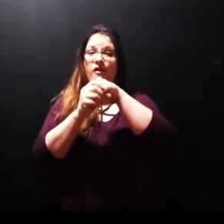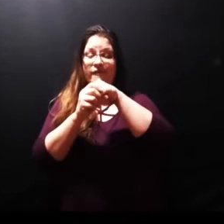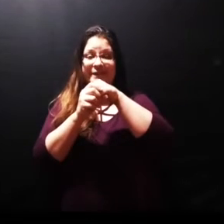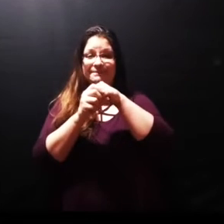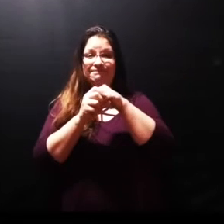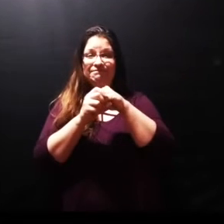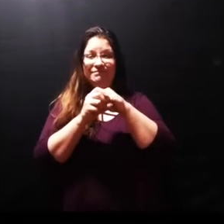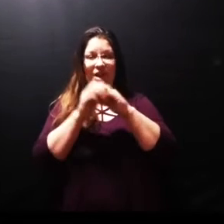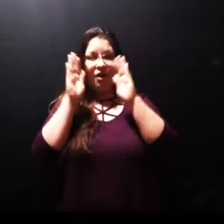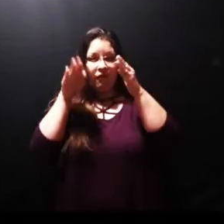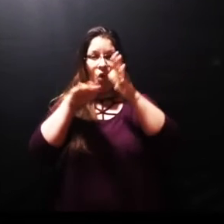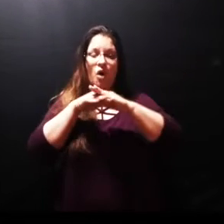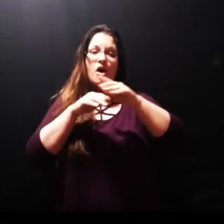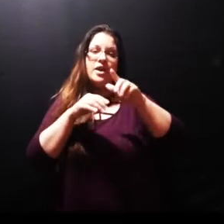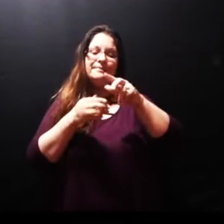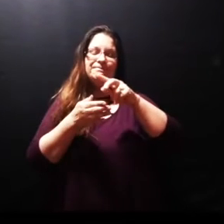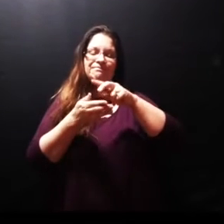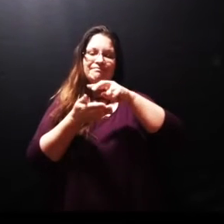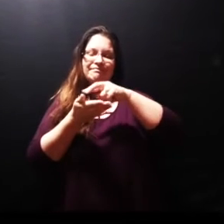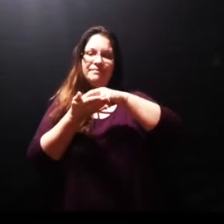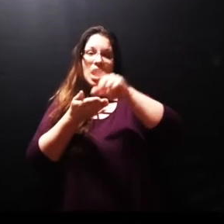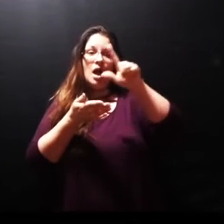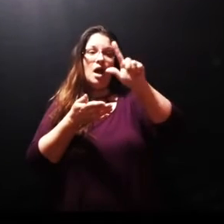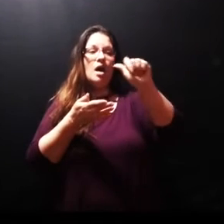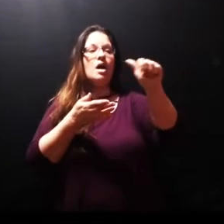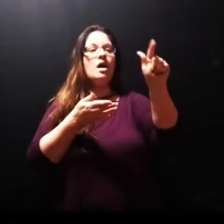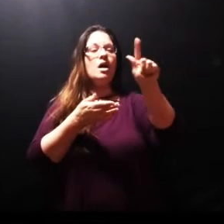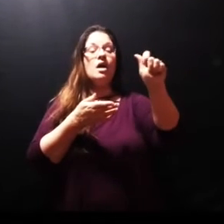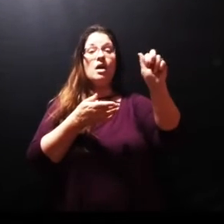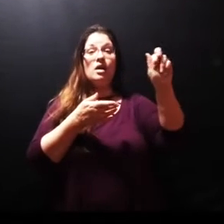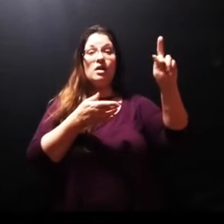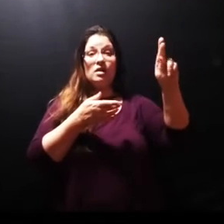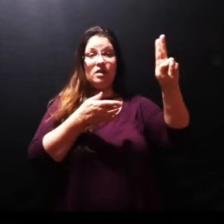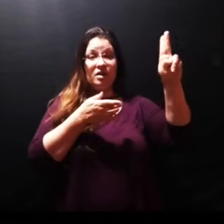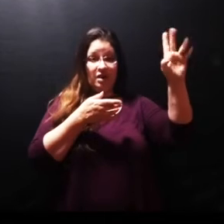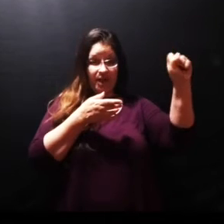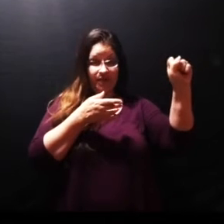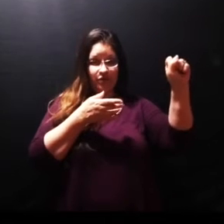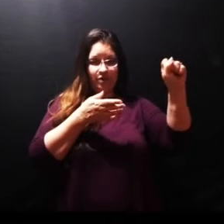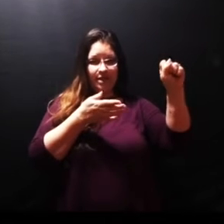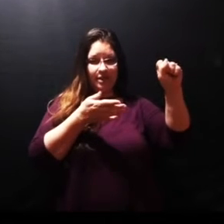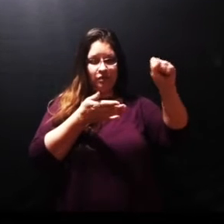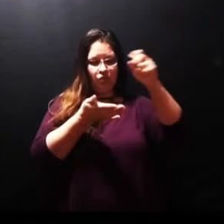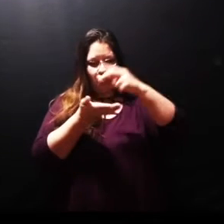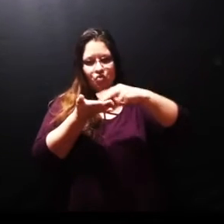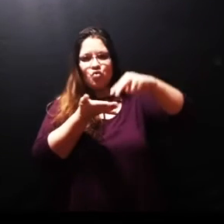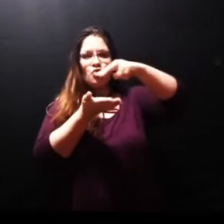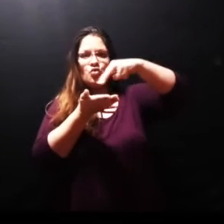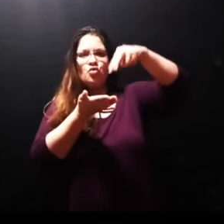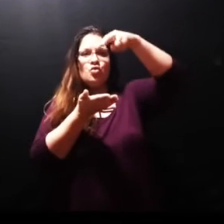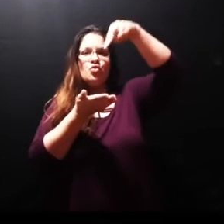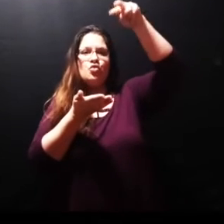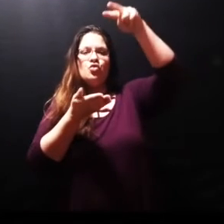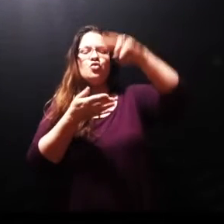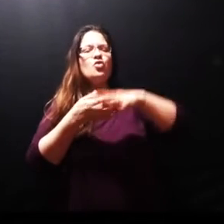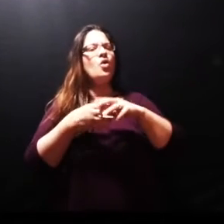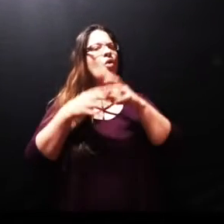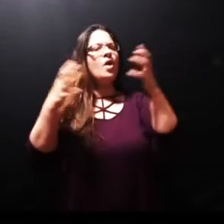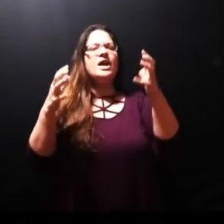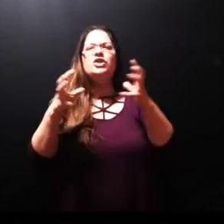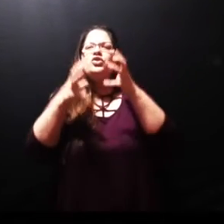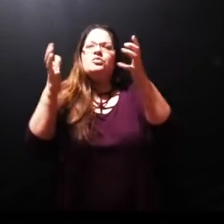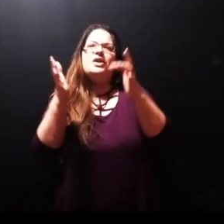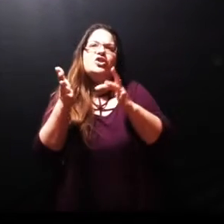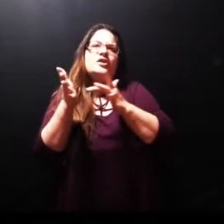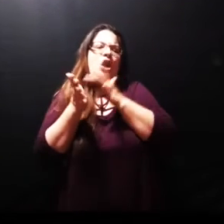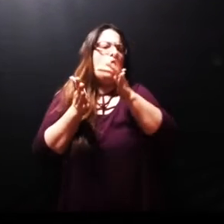this passage of scripture has so much glory and so much truth in it that my friend Sheila Wood who is now in